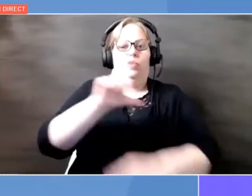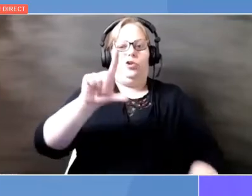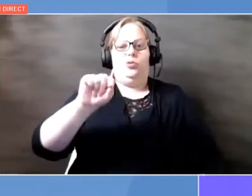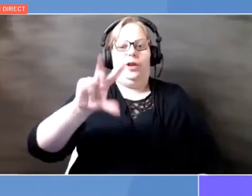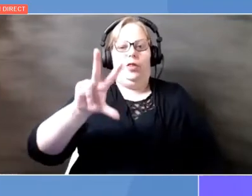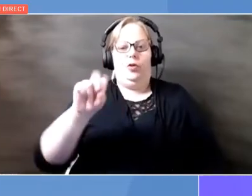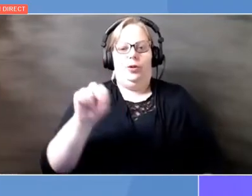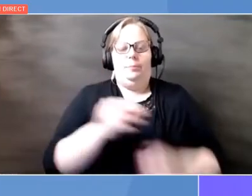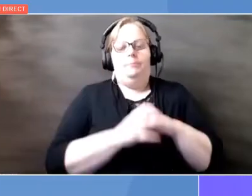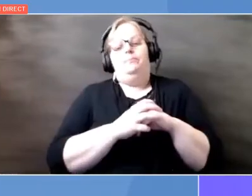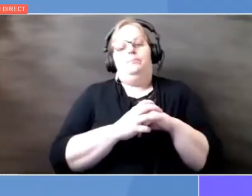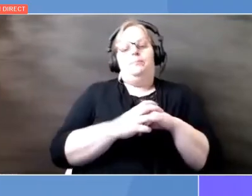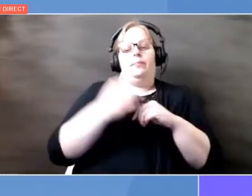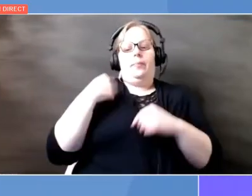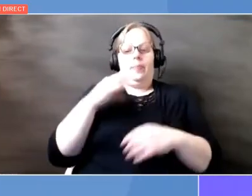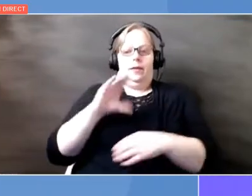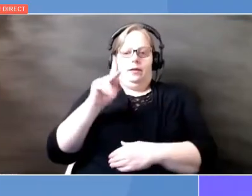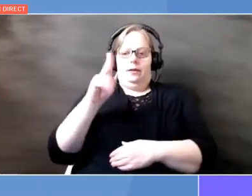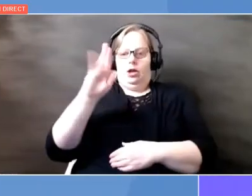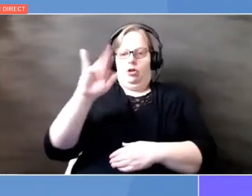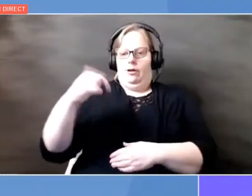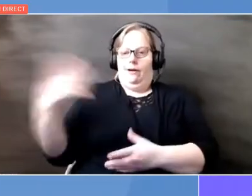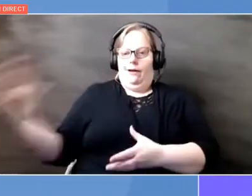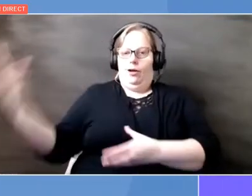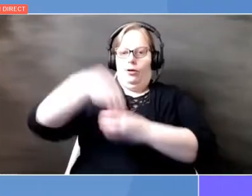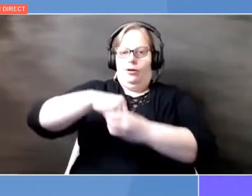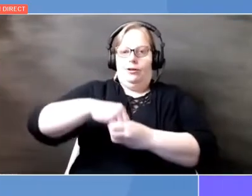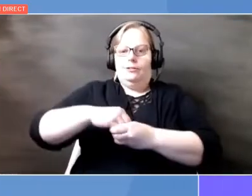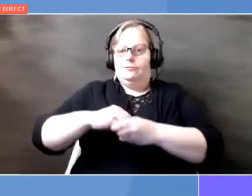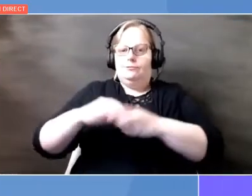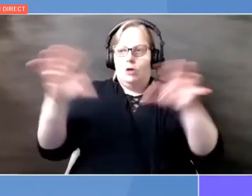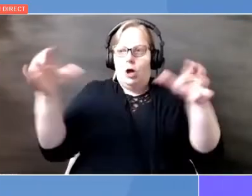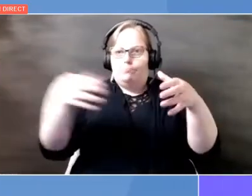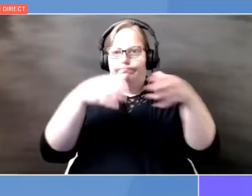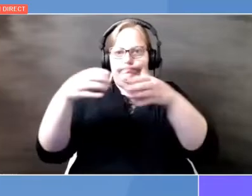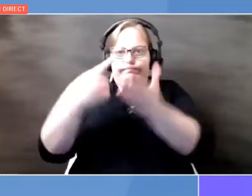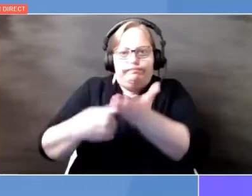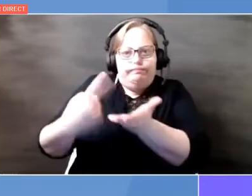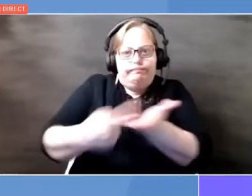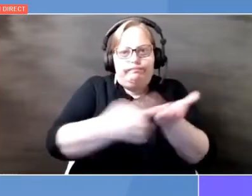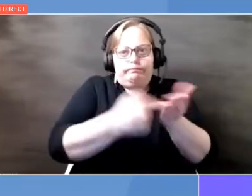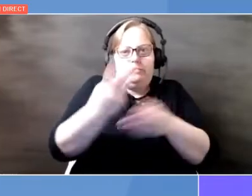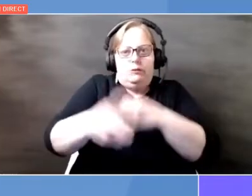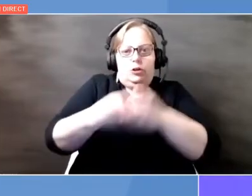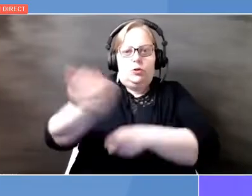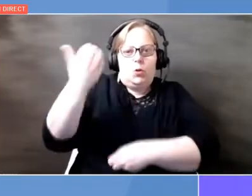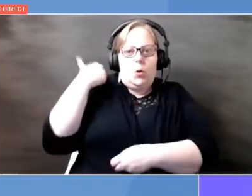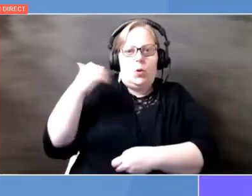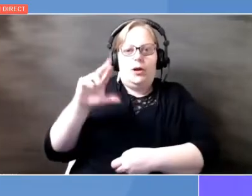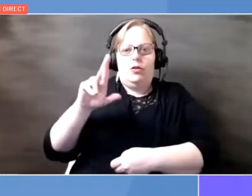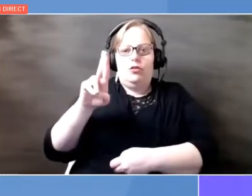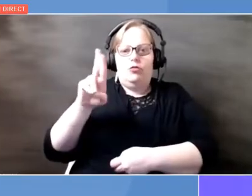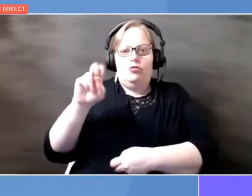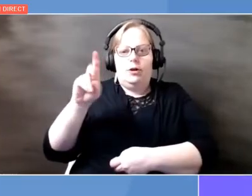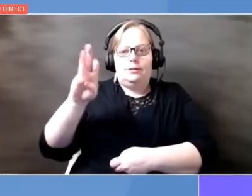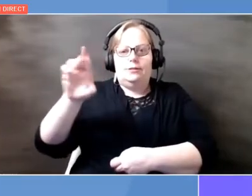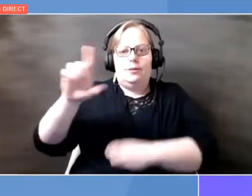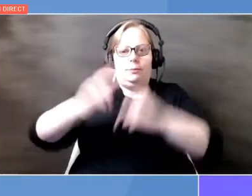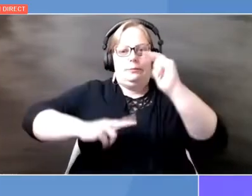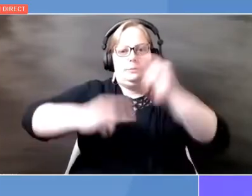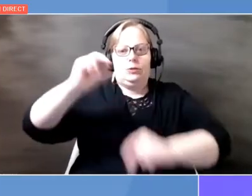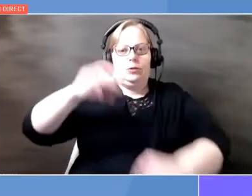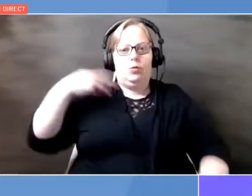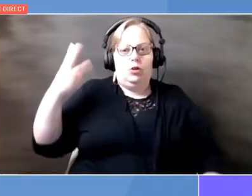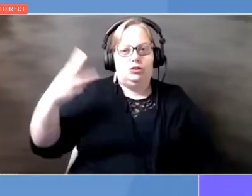I were involved in Globe International years ago, bringing legislators together. I remember in the Russell Building in Washington, talking about how do we go